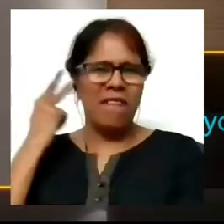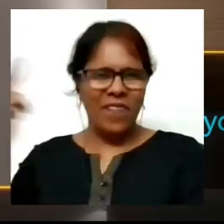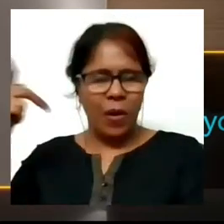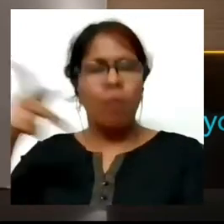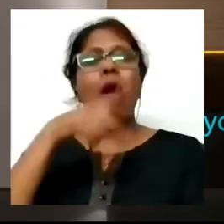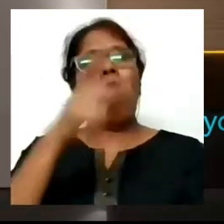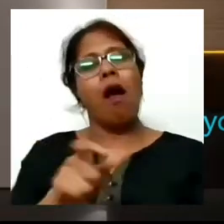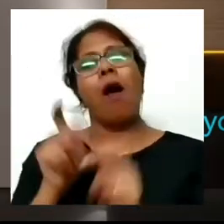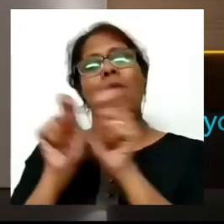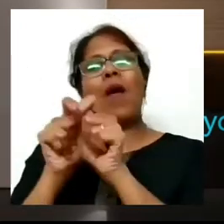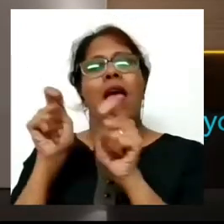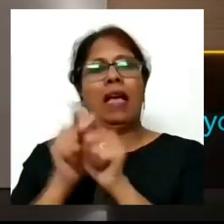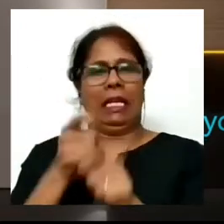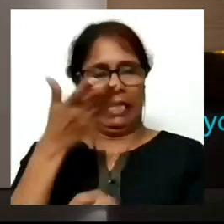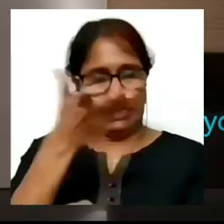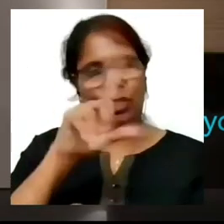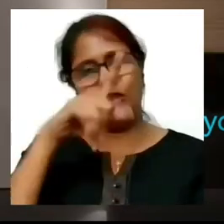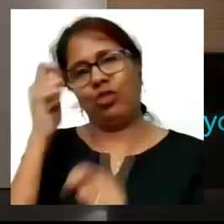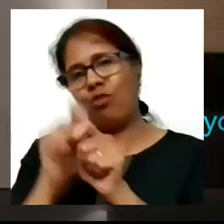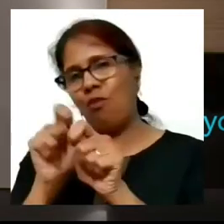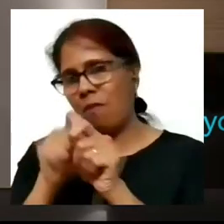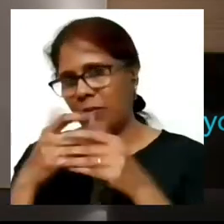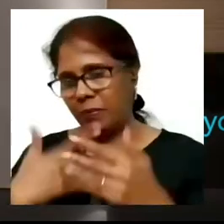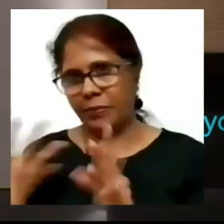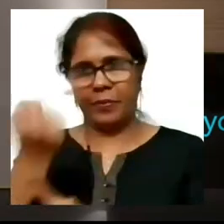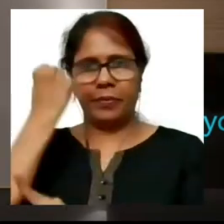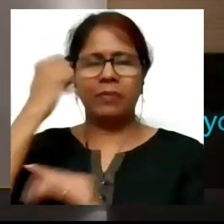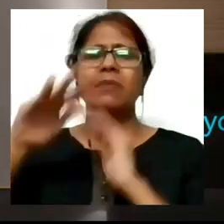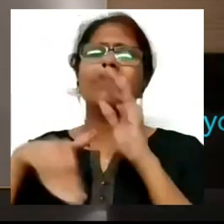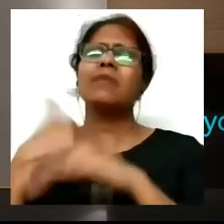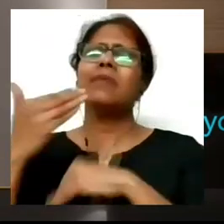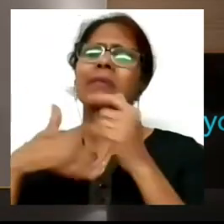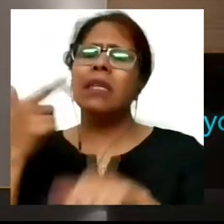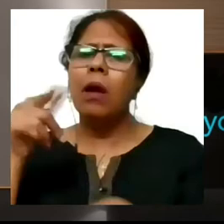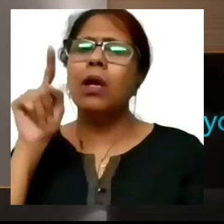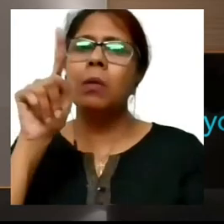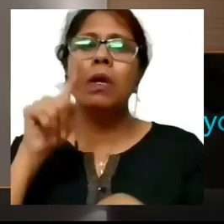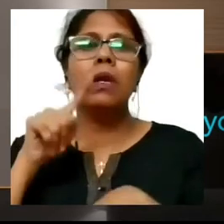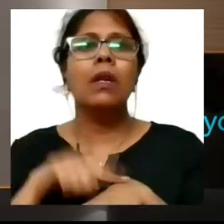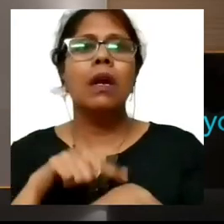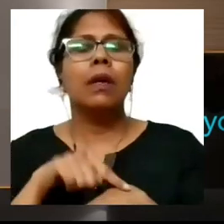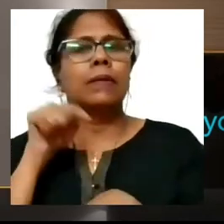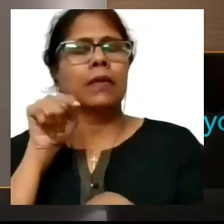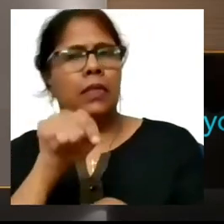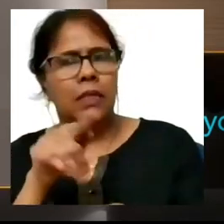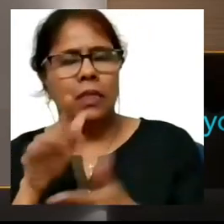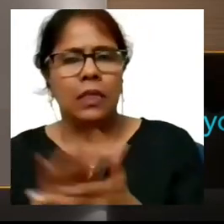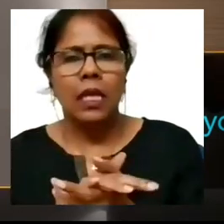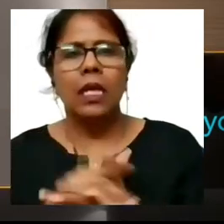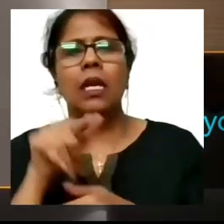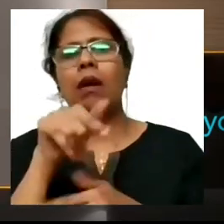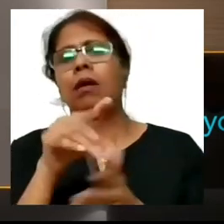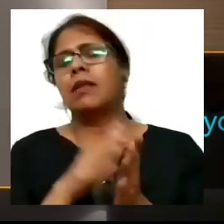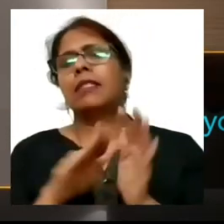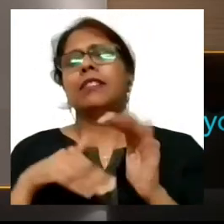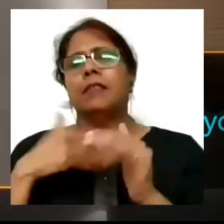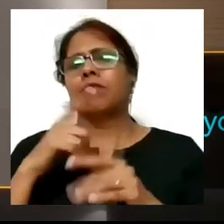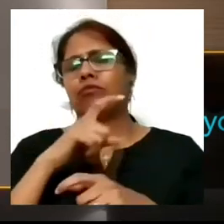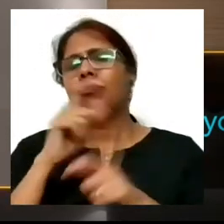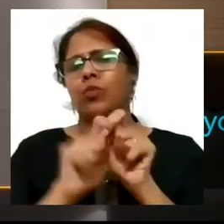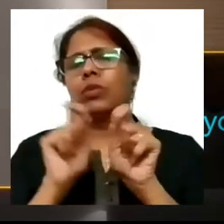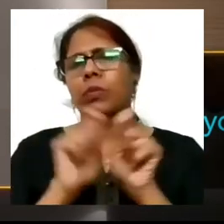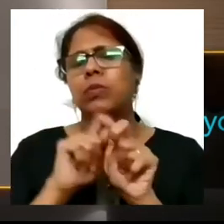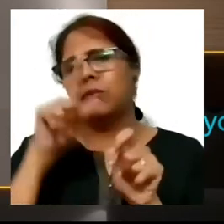sweetness around so I was working there but there was this point in my life when I was there which when I was